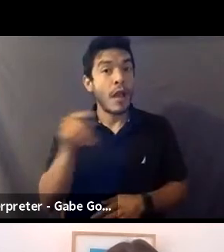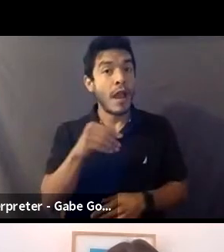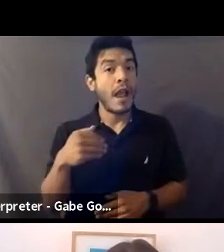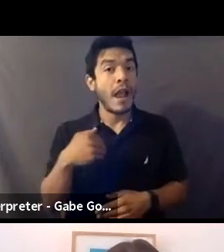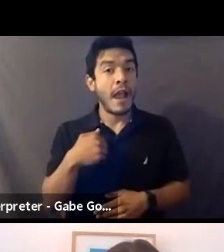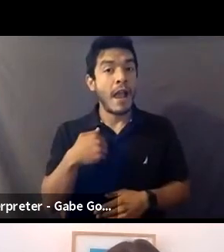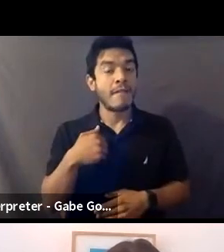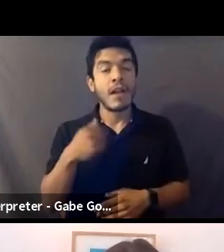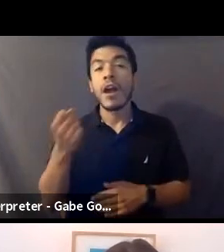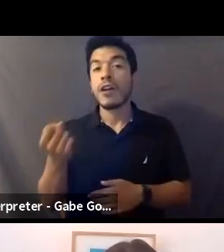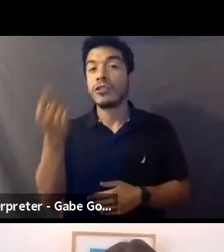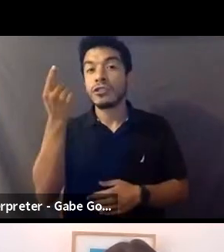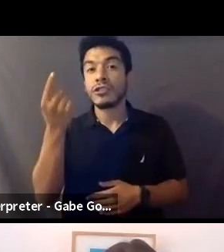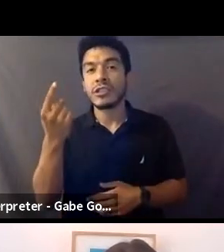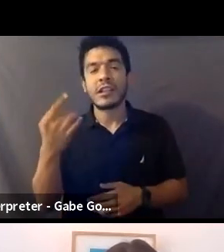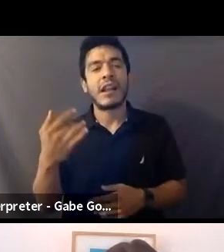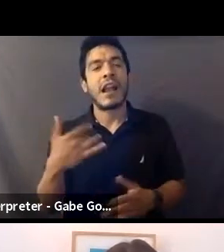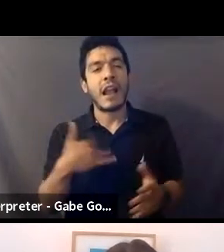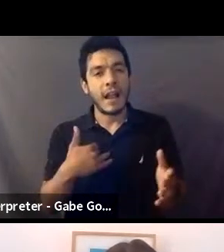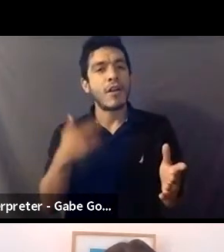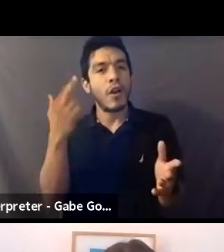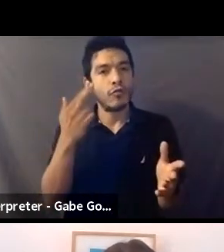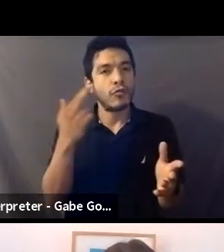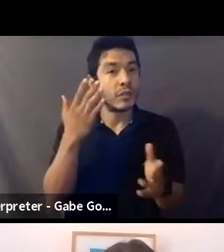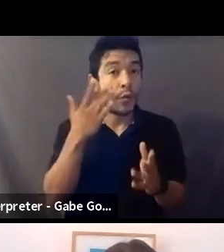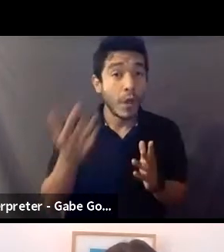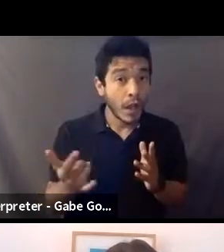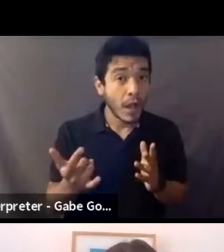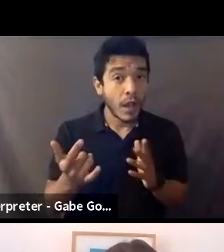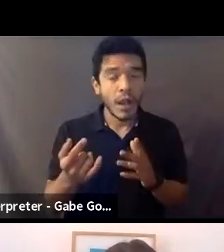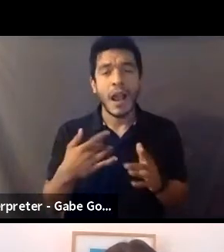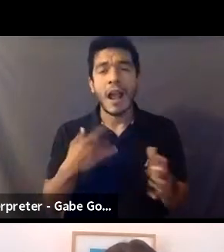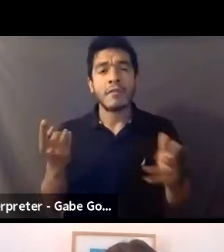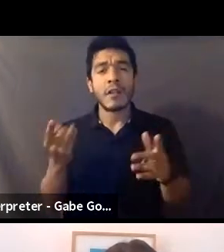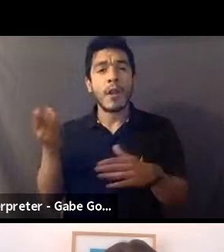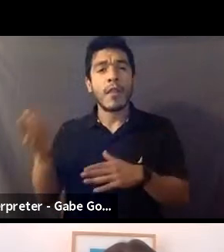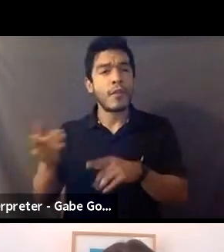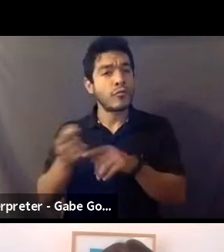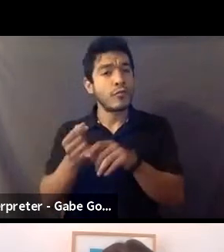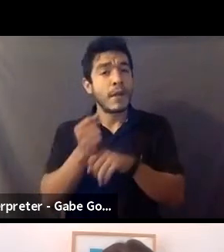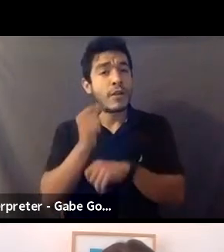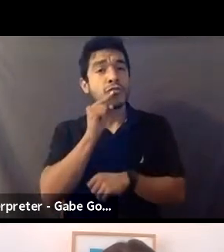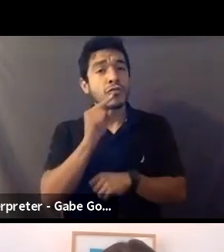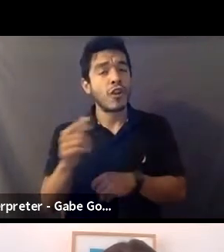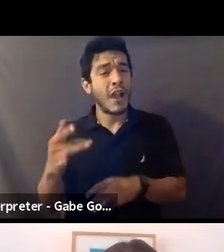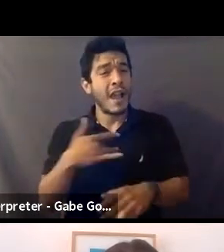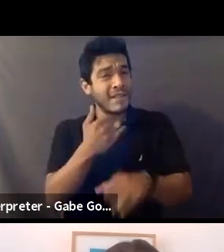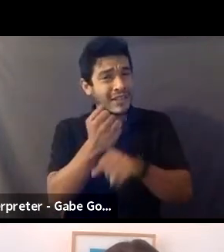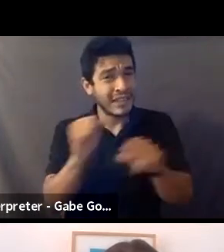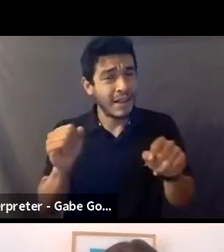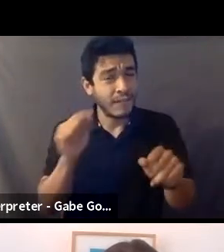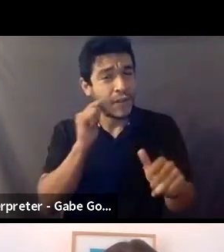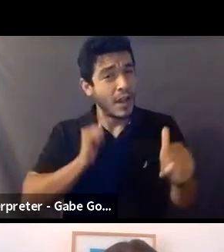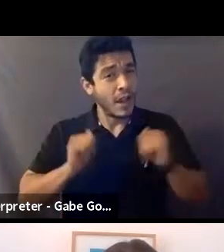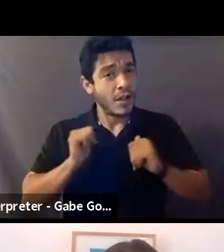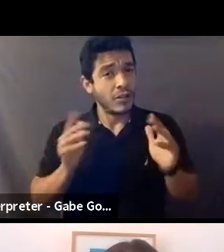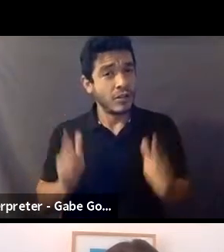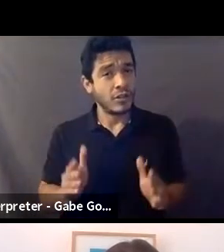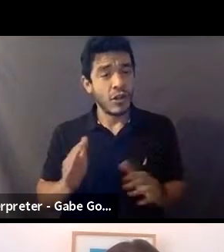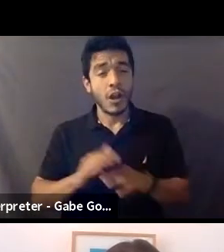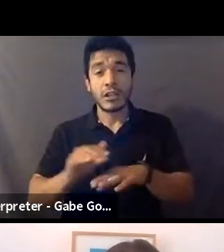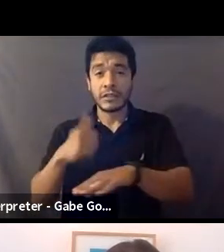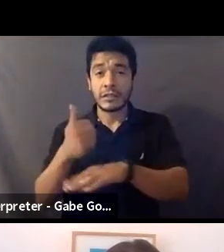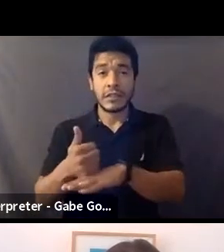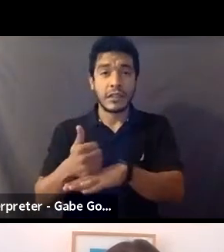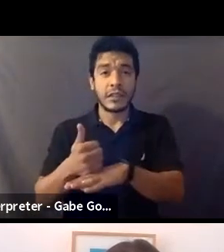there is understanding, there's reasoning, there is, um, someone there to make sure that there is safety on set. And what we find is